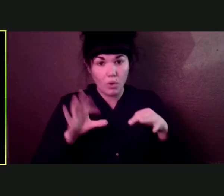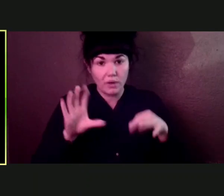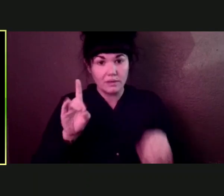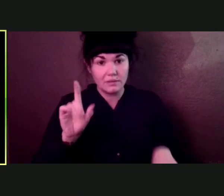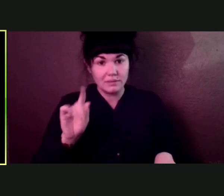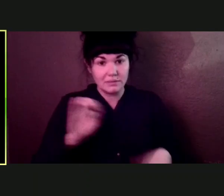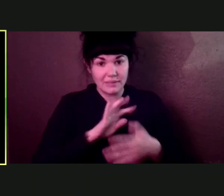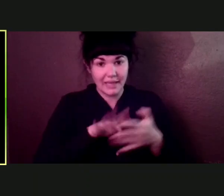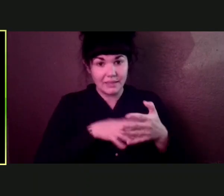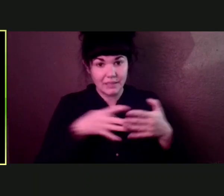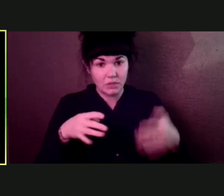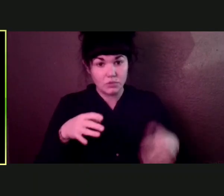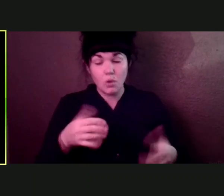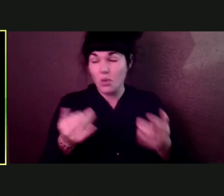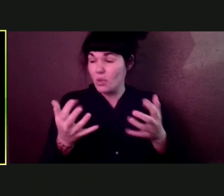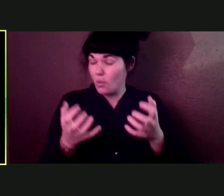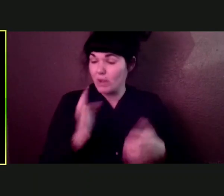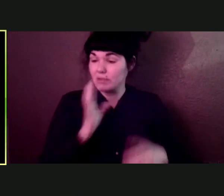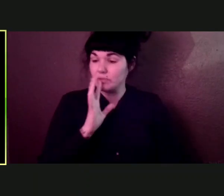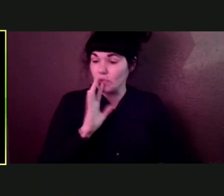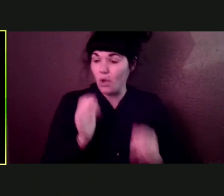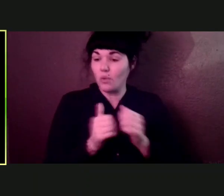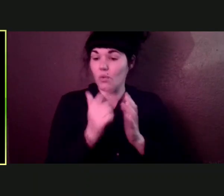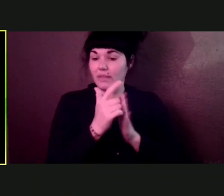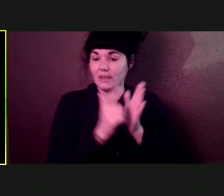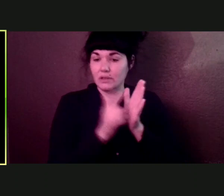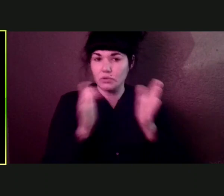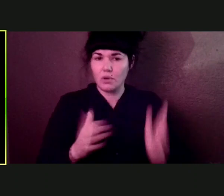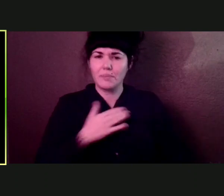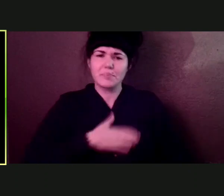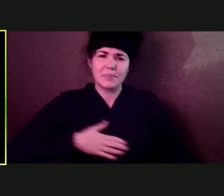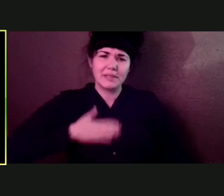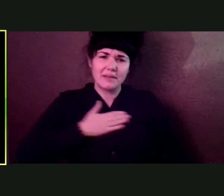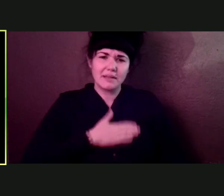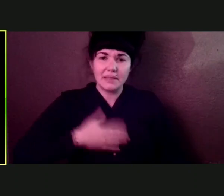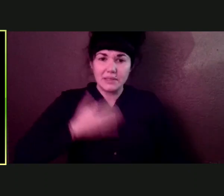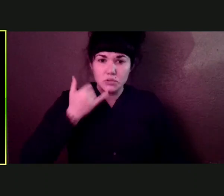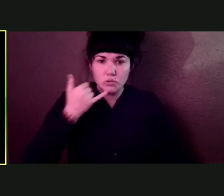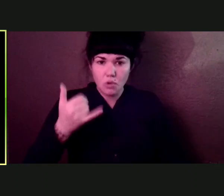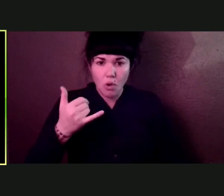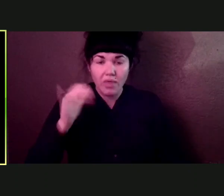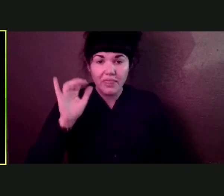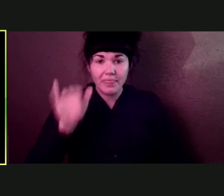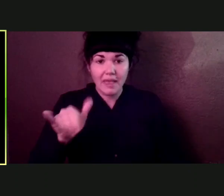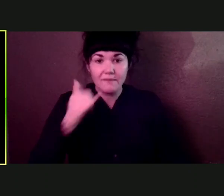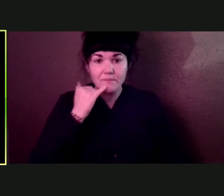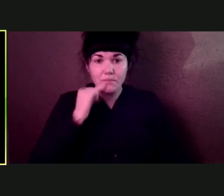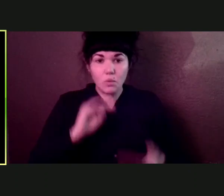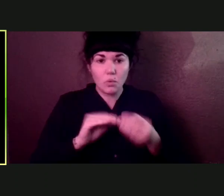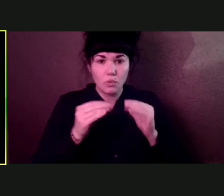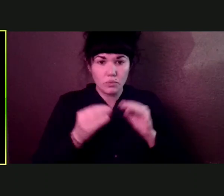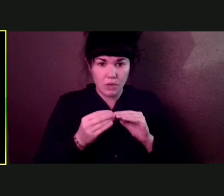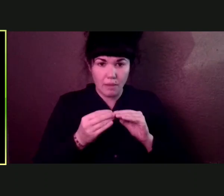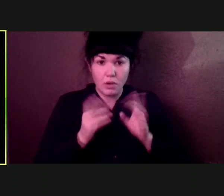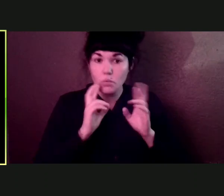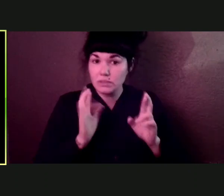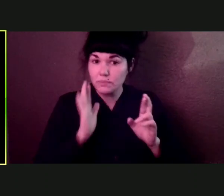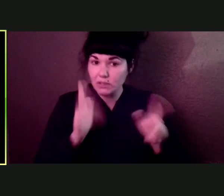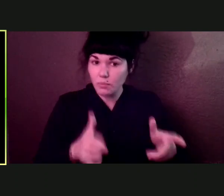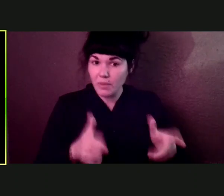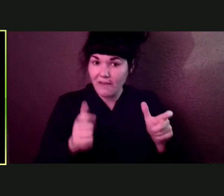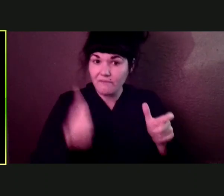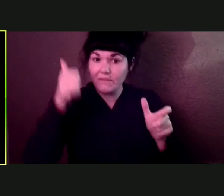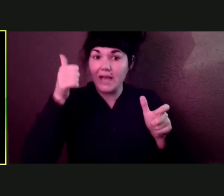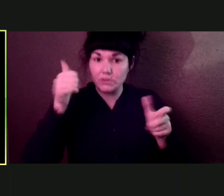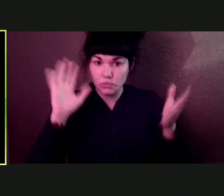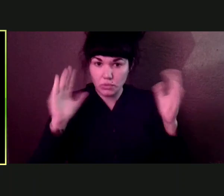will, um, you'll probably get a response quicker than contacting the individual agencies. Um, cause everybody's working as hard as they